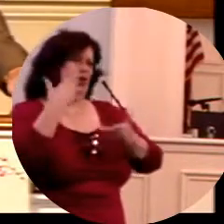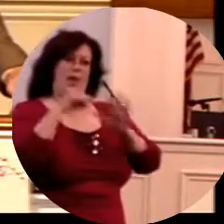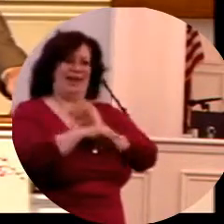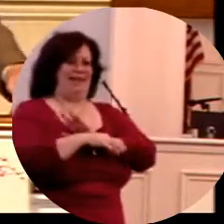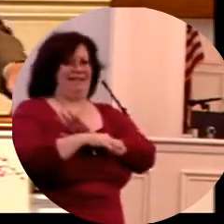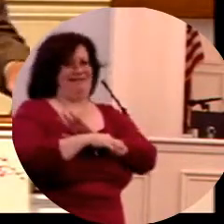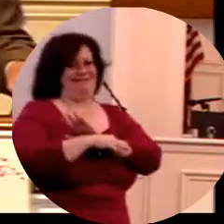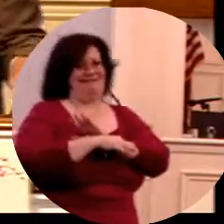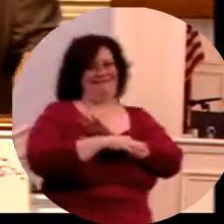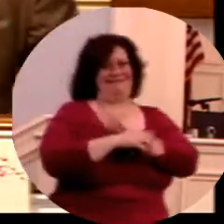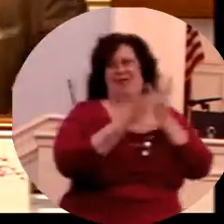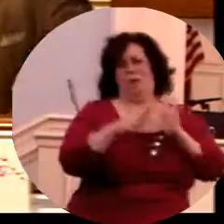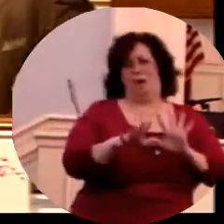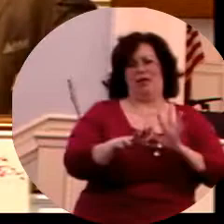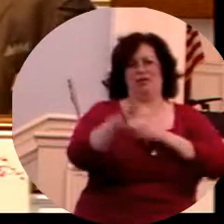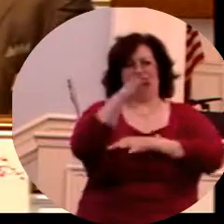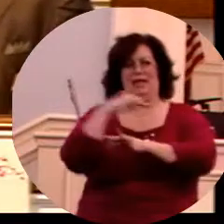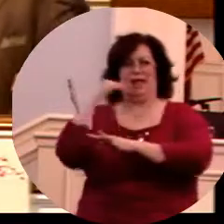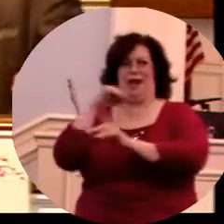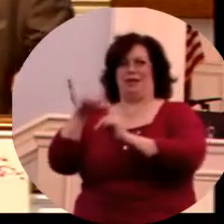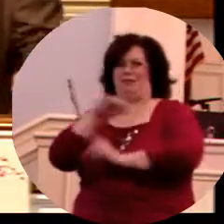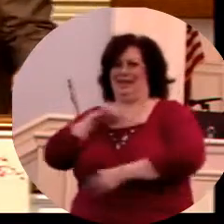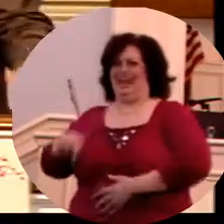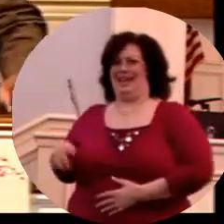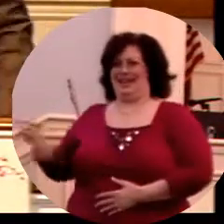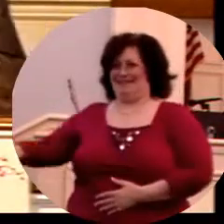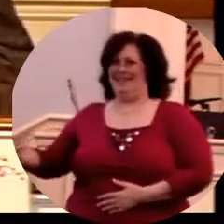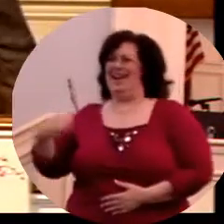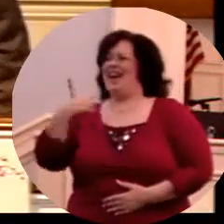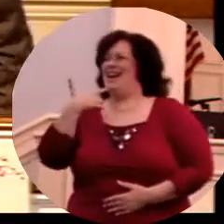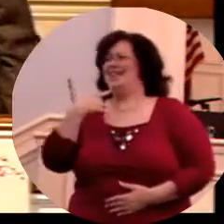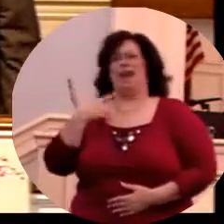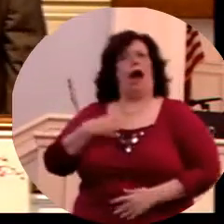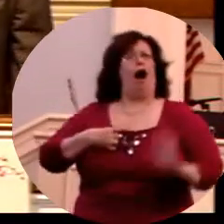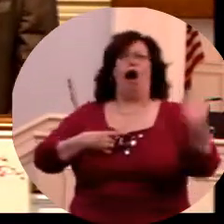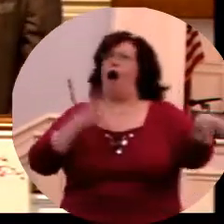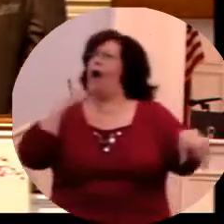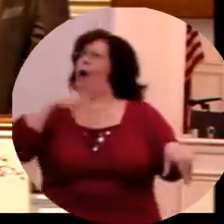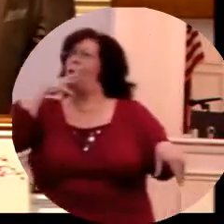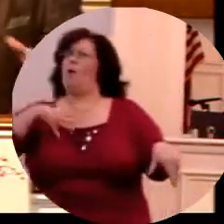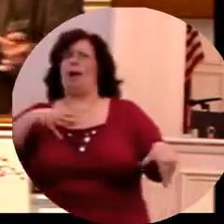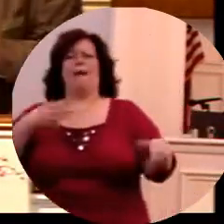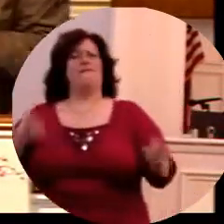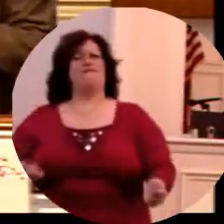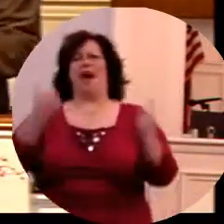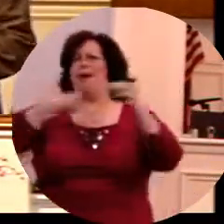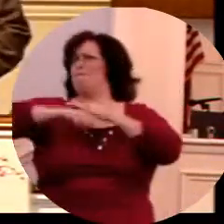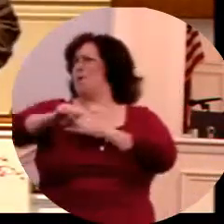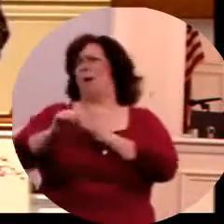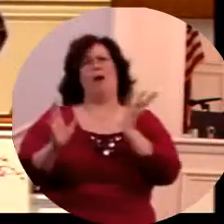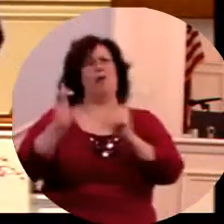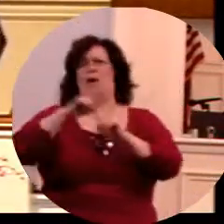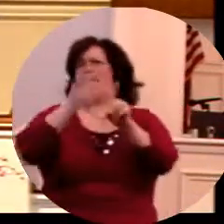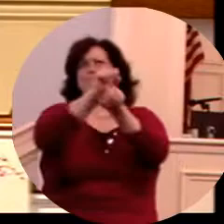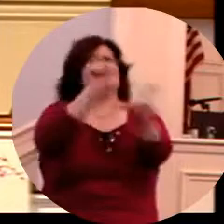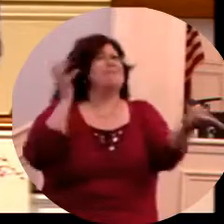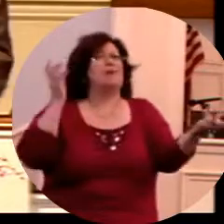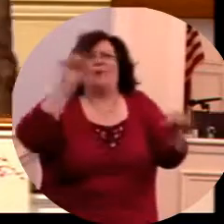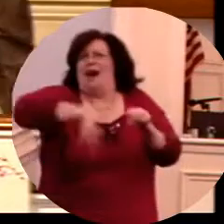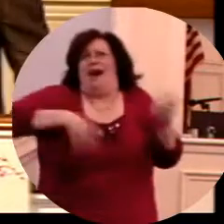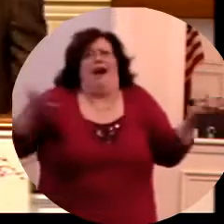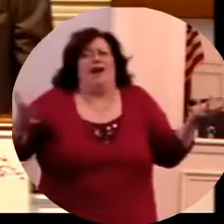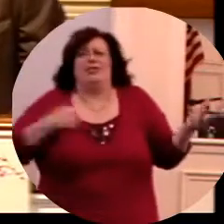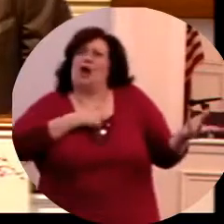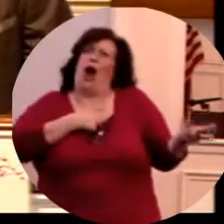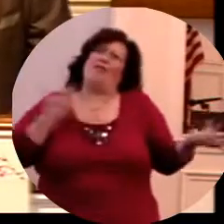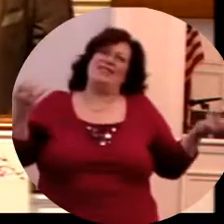these women are to kill the baby boys. Now, they don't have the technology to do this